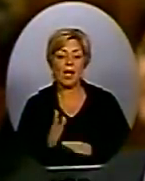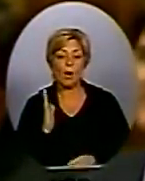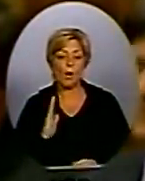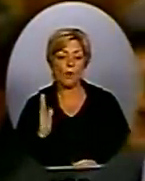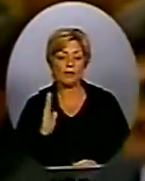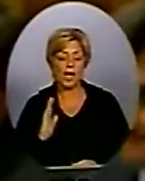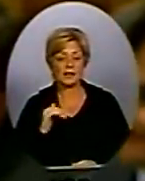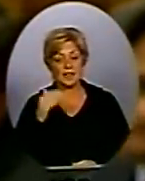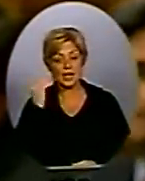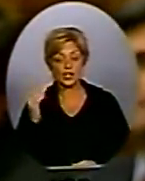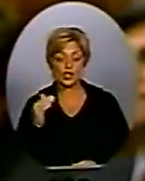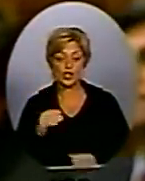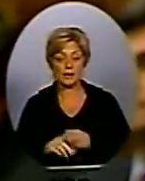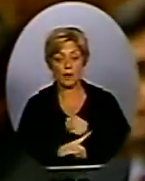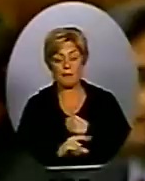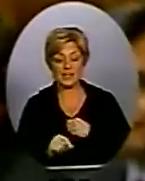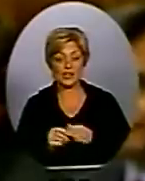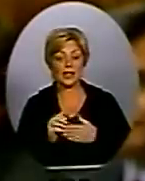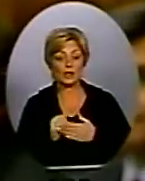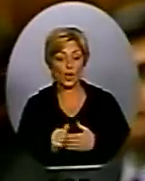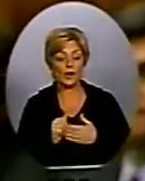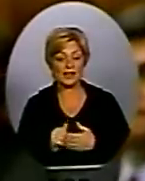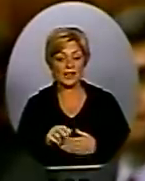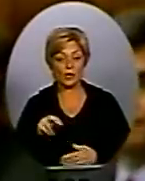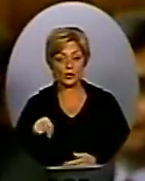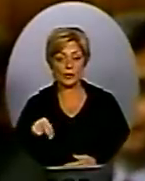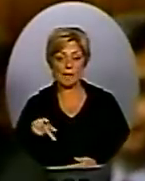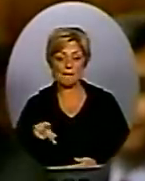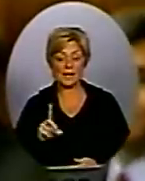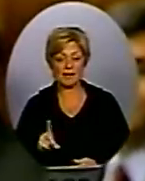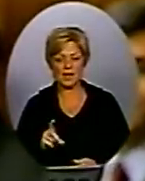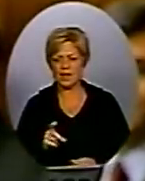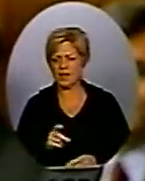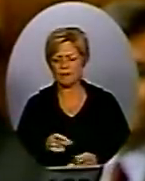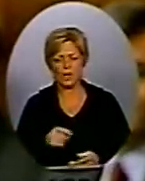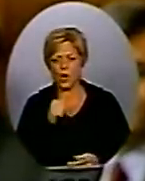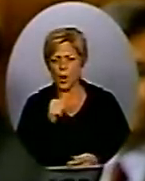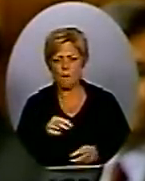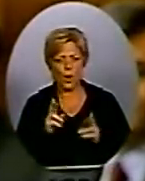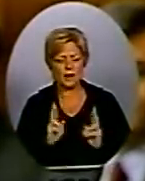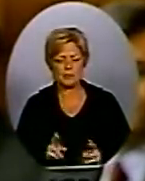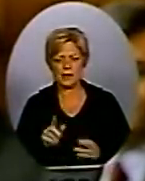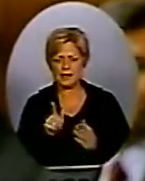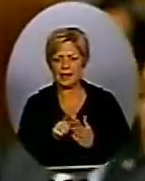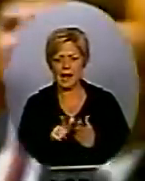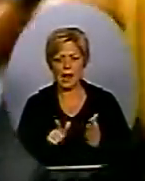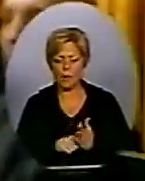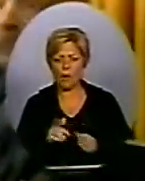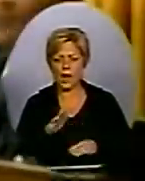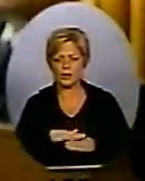knowingly ignored the word of the Lobbying Act. Will the current leader do the right thing and condemn this shameful act?